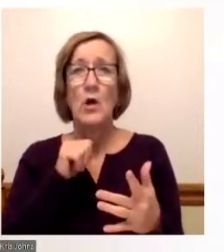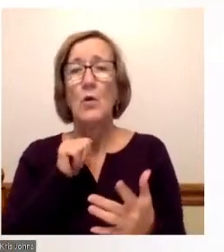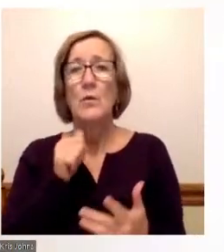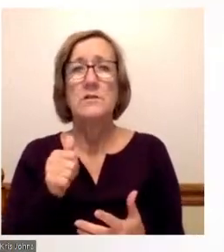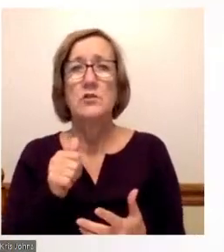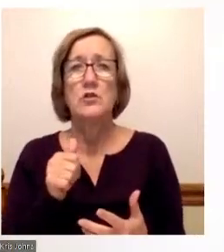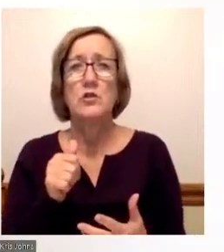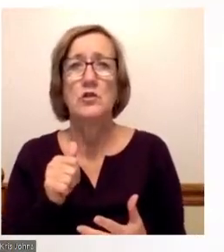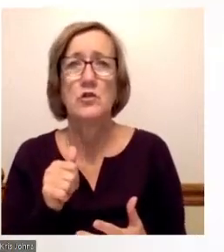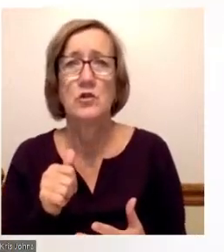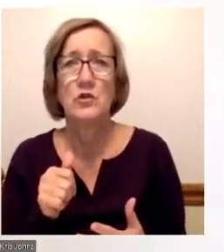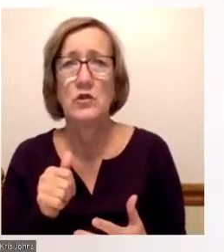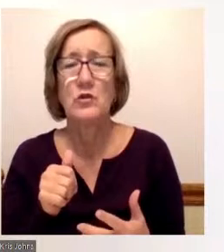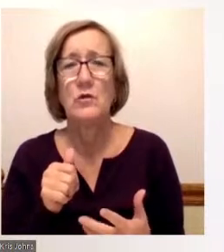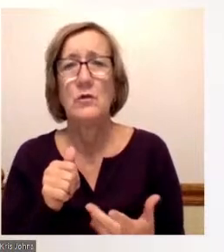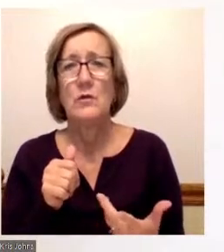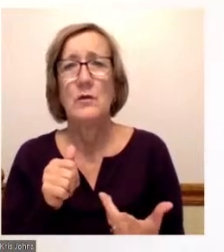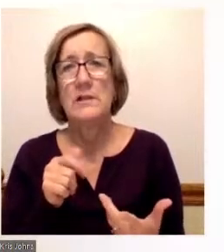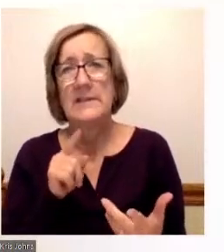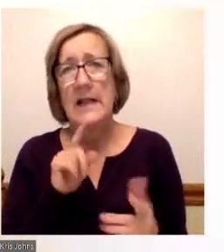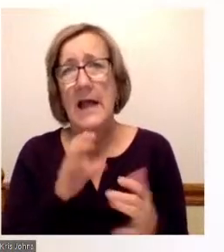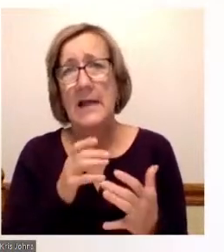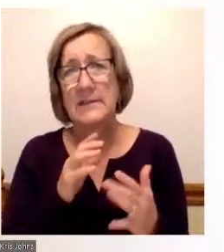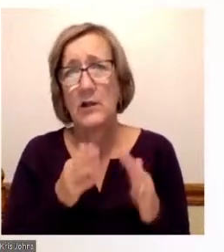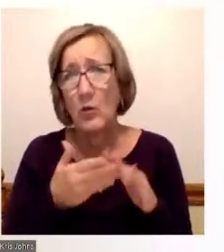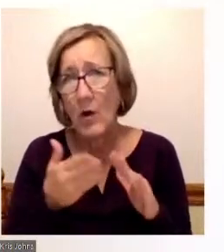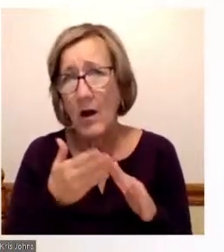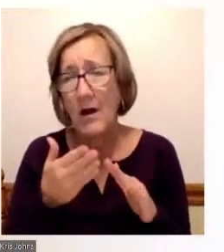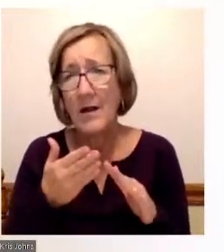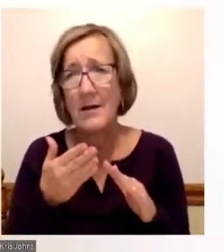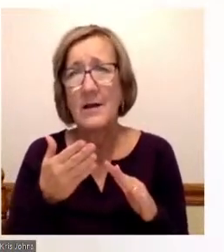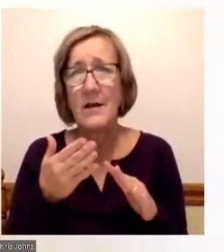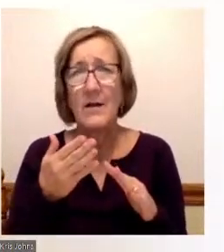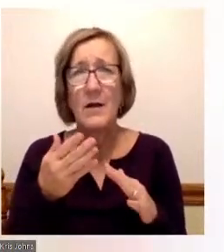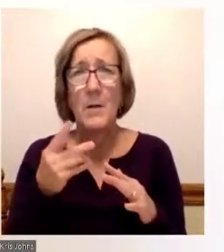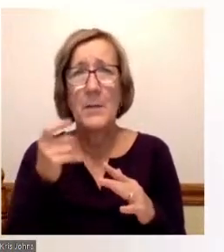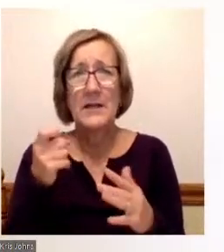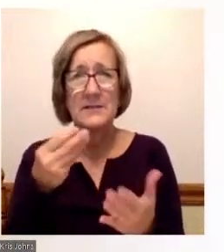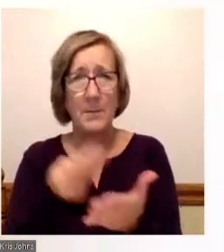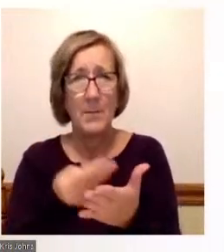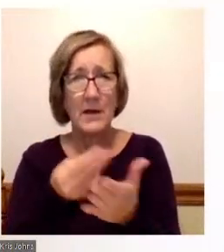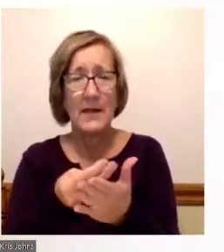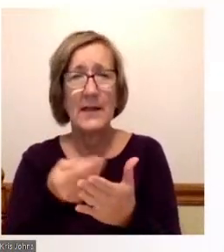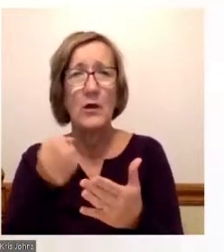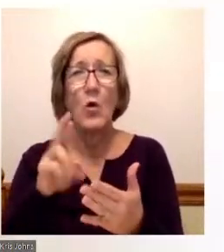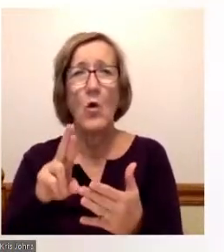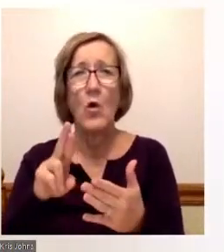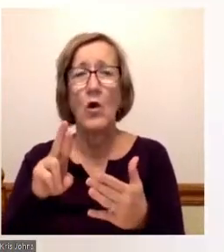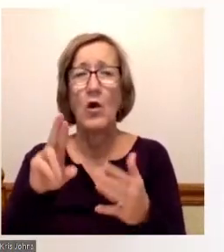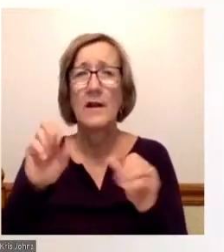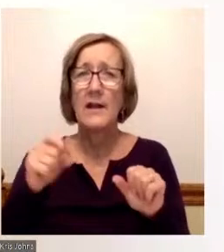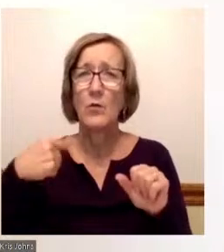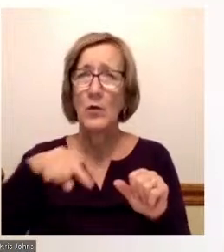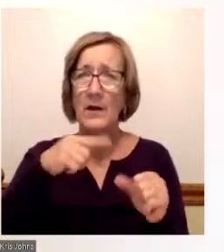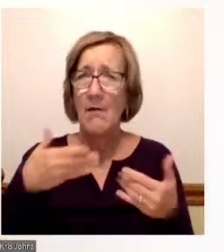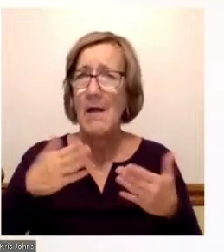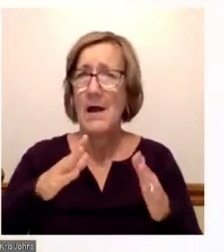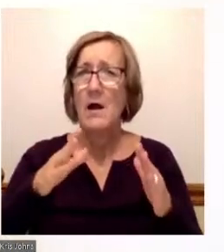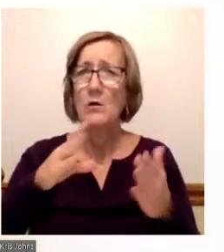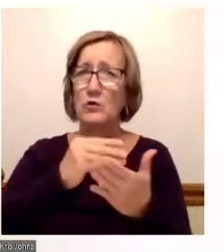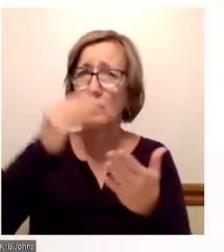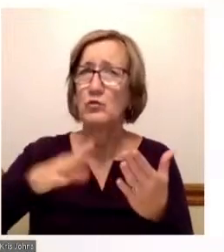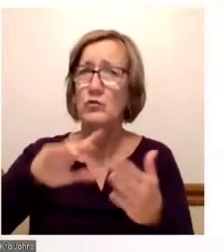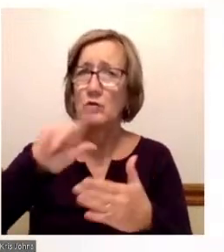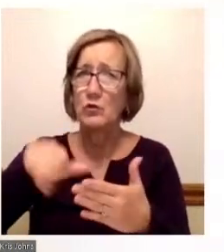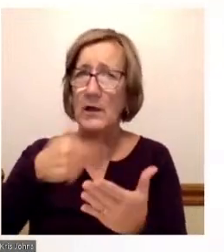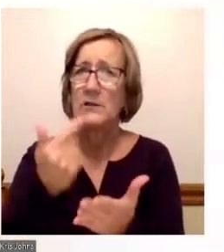bottom line approach of is a class going to run for a monetary reason, but can it allow students to graduate? That's the weakness. And I would say from